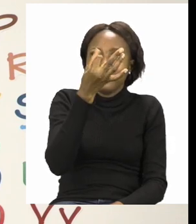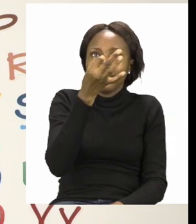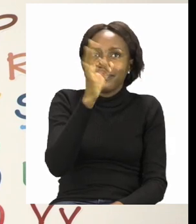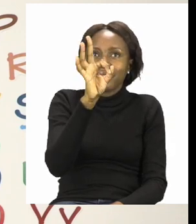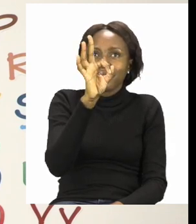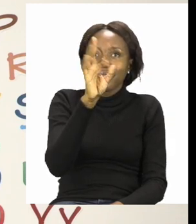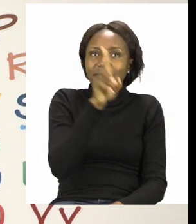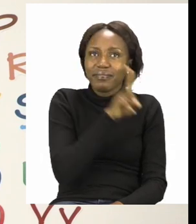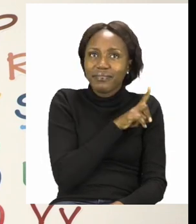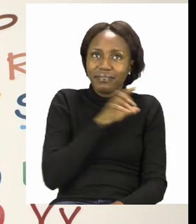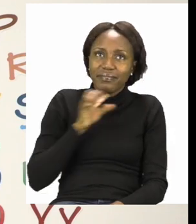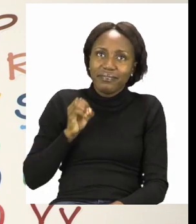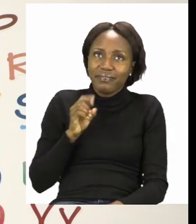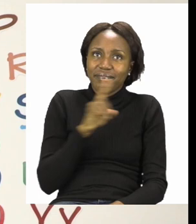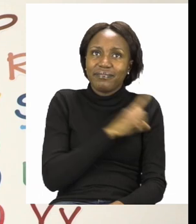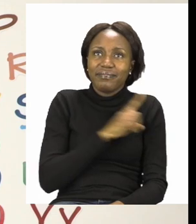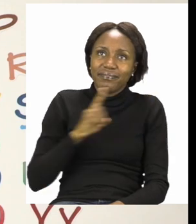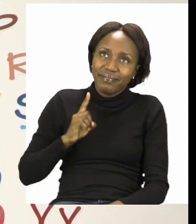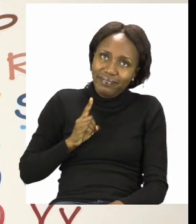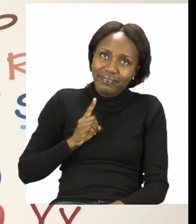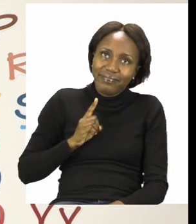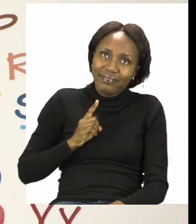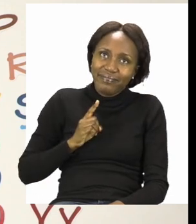9, 10, 10,